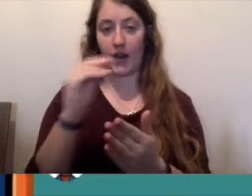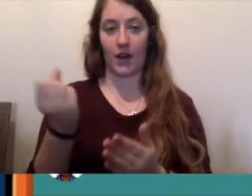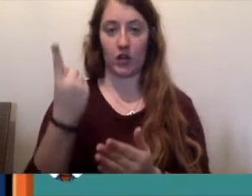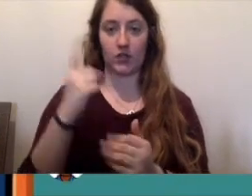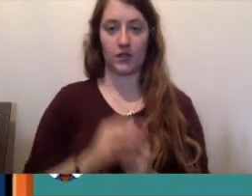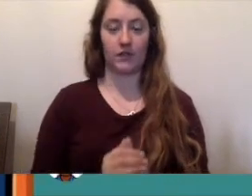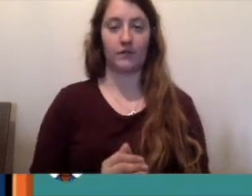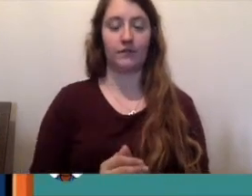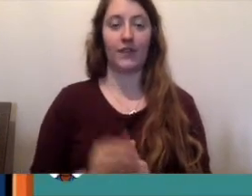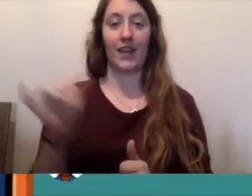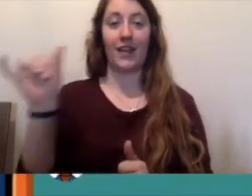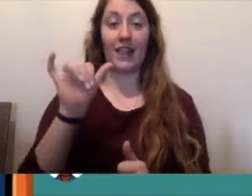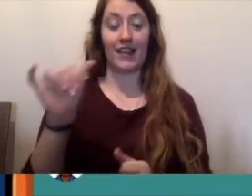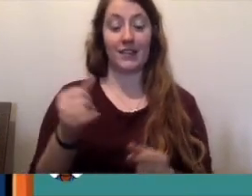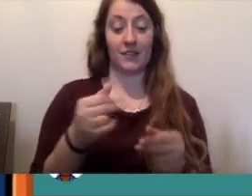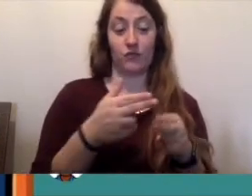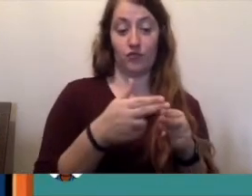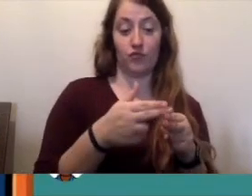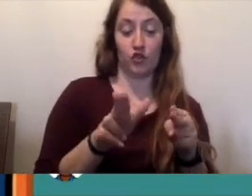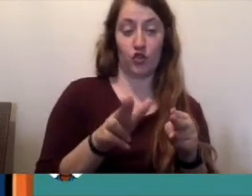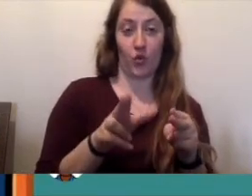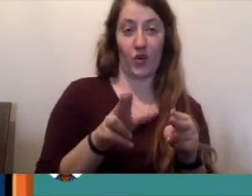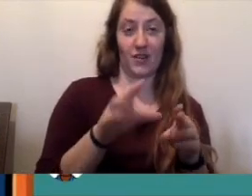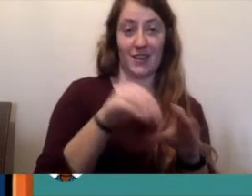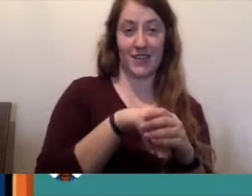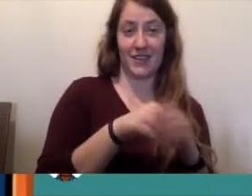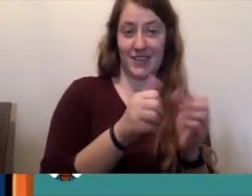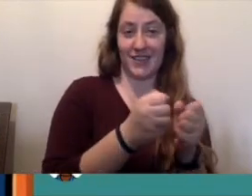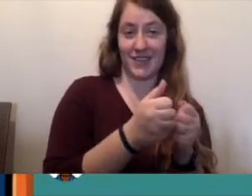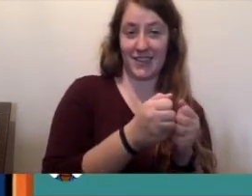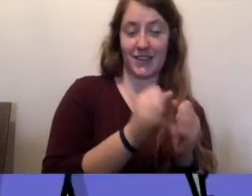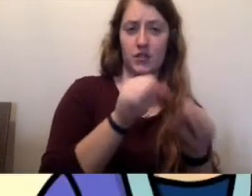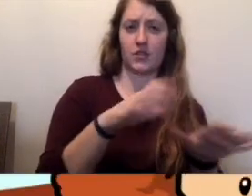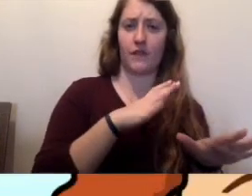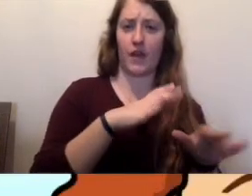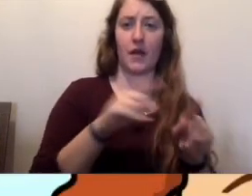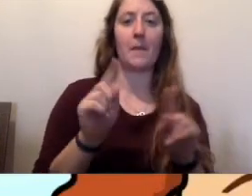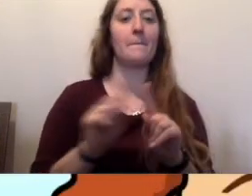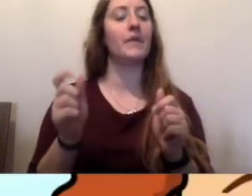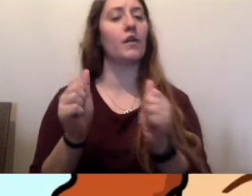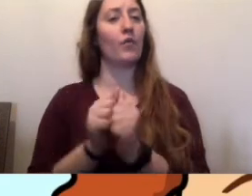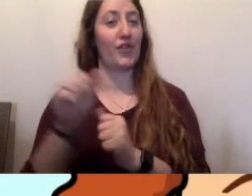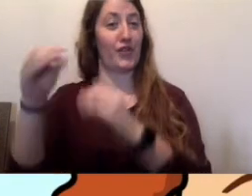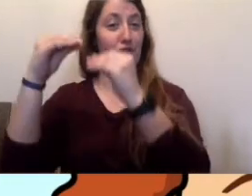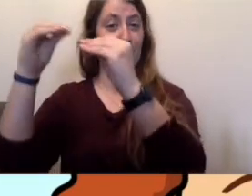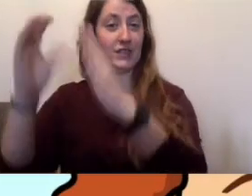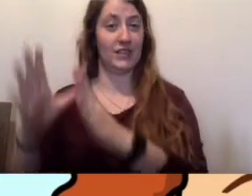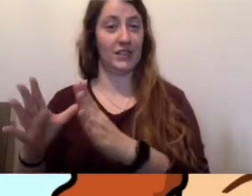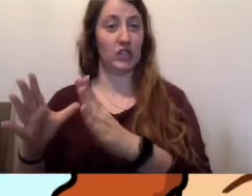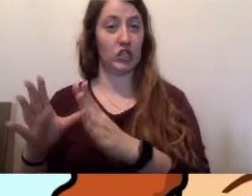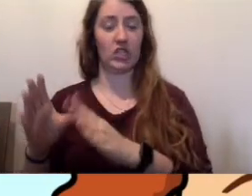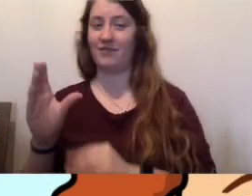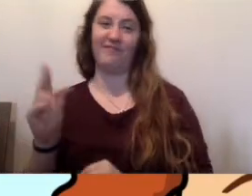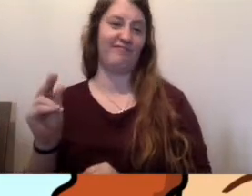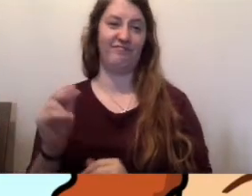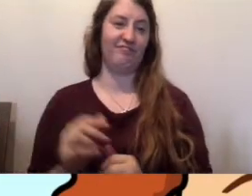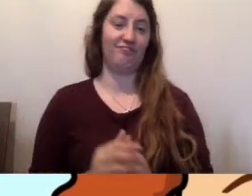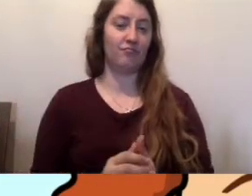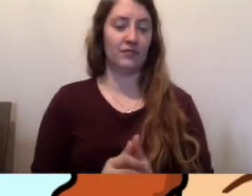Like, some abbreviations and emoticons may be fine with friends. But they're not appropriate in formal communication.